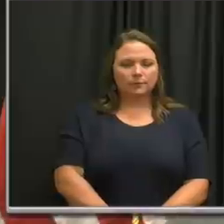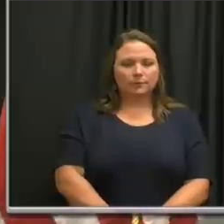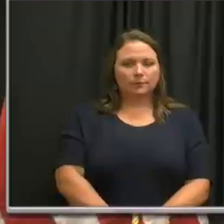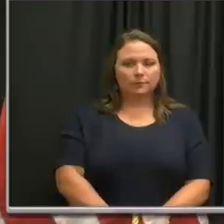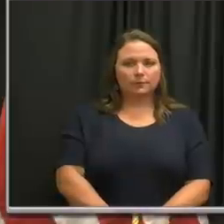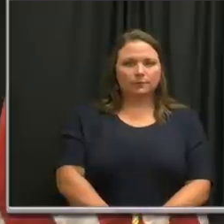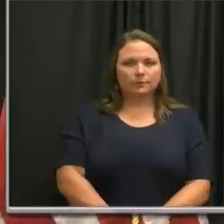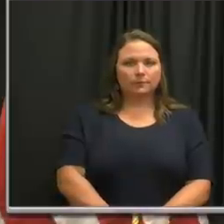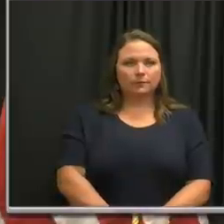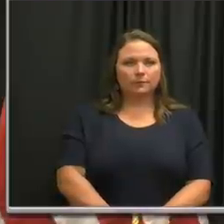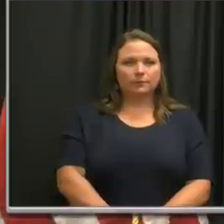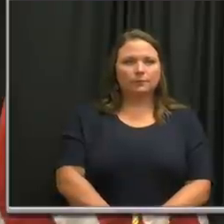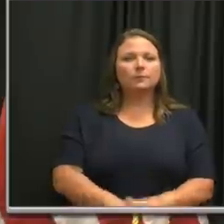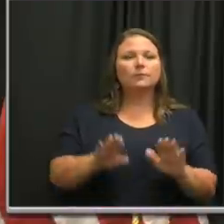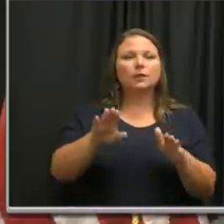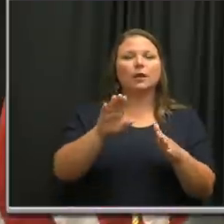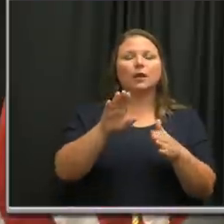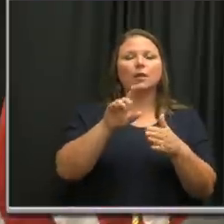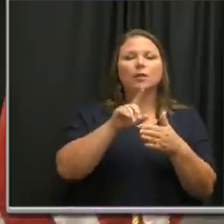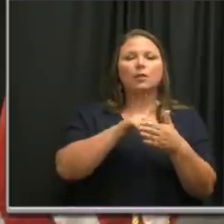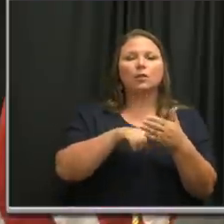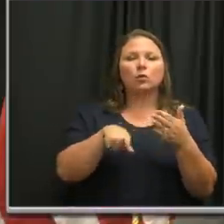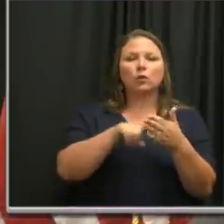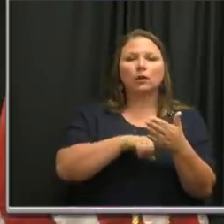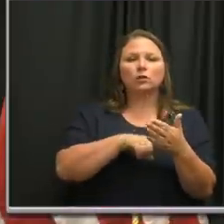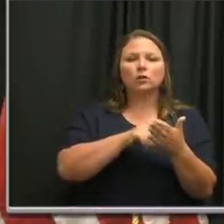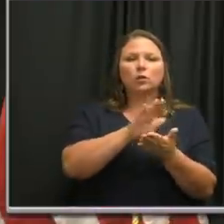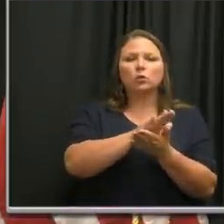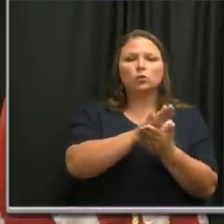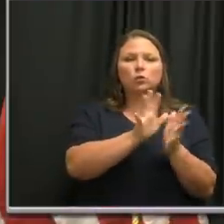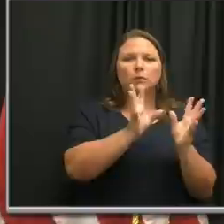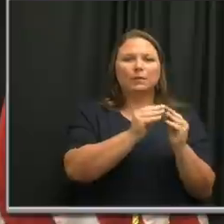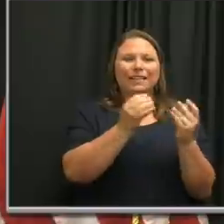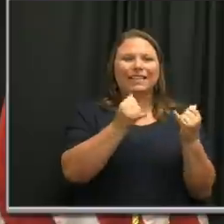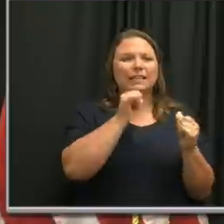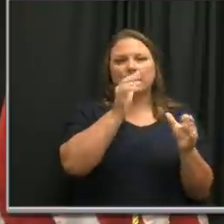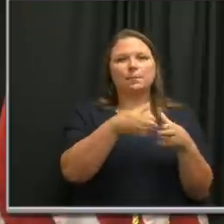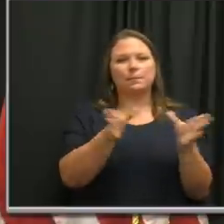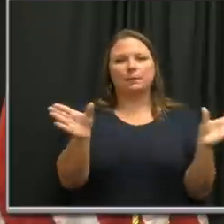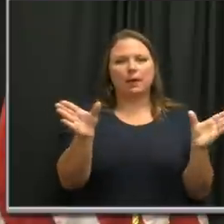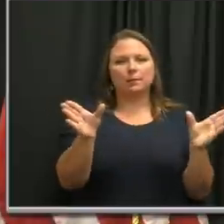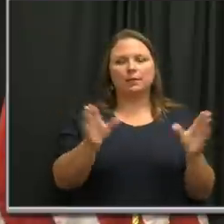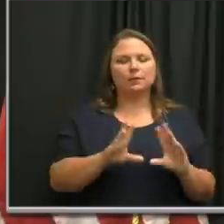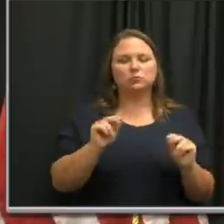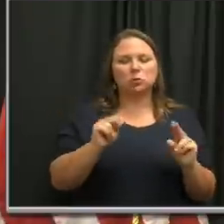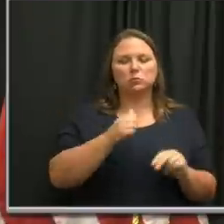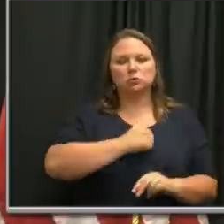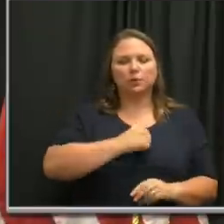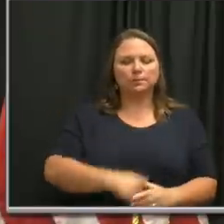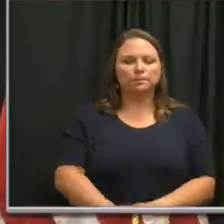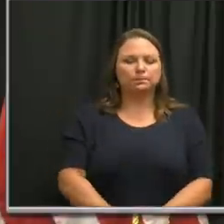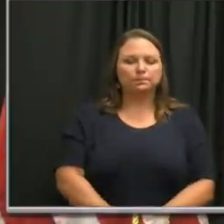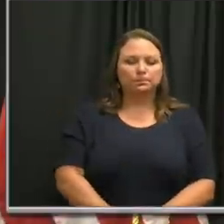Just a small correction. The school's meeting today is not a publicly noticed meeting.